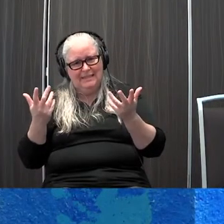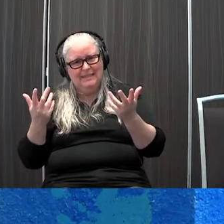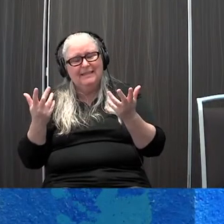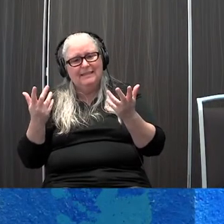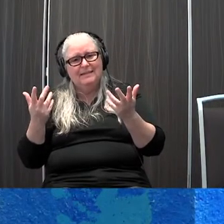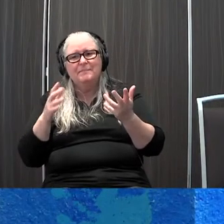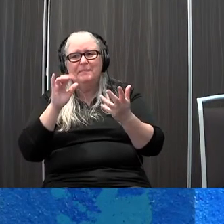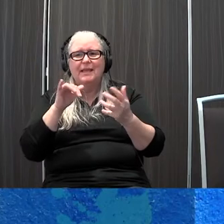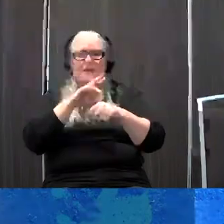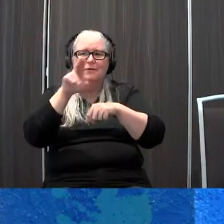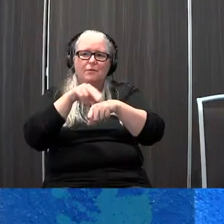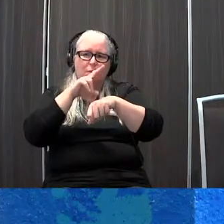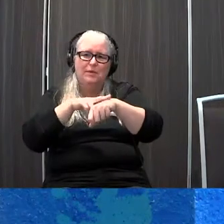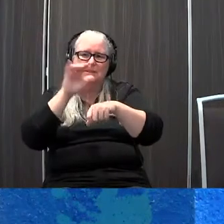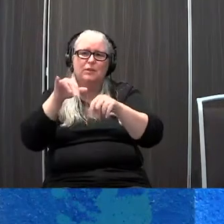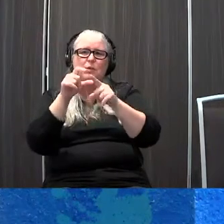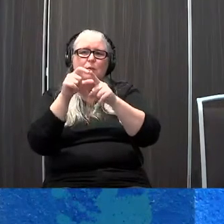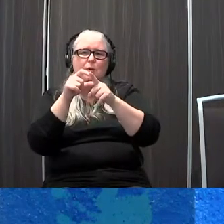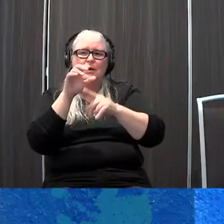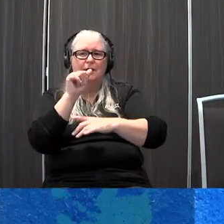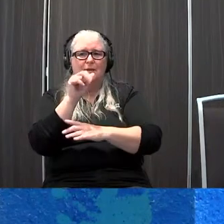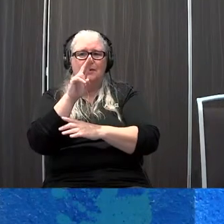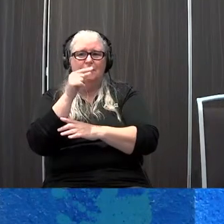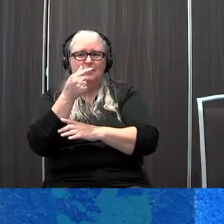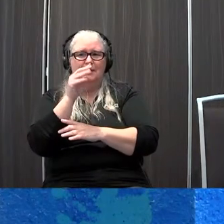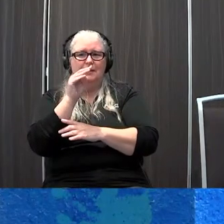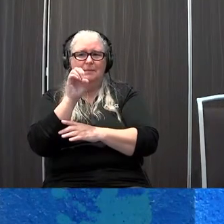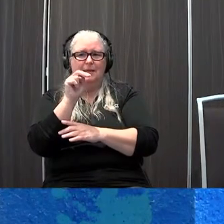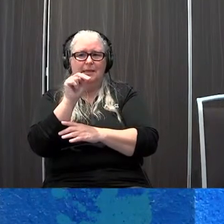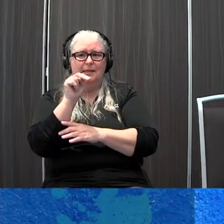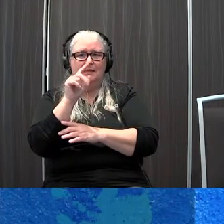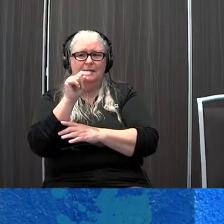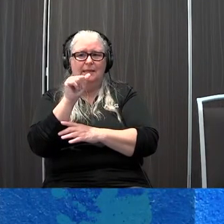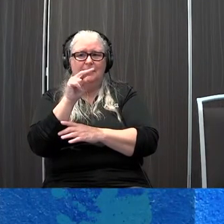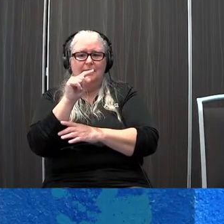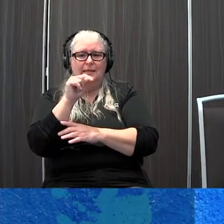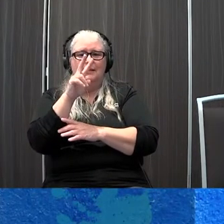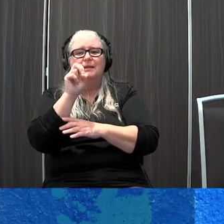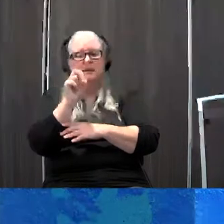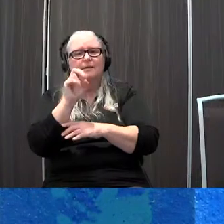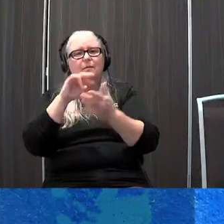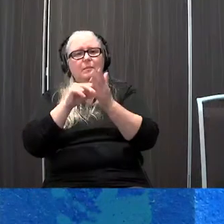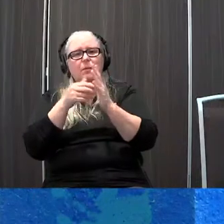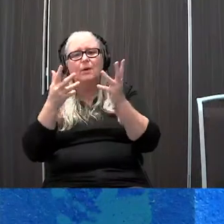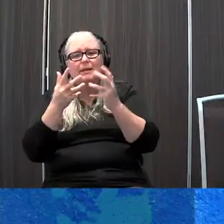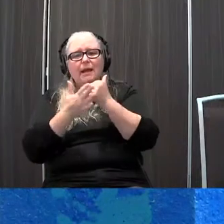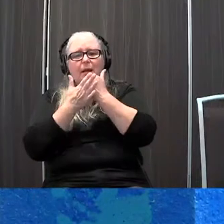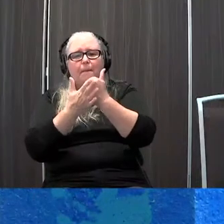and of course augmentative is the process of augmenting or helping speech